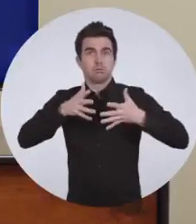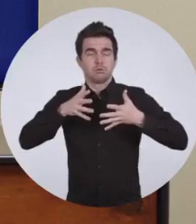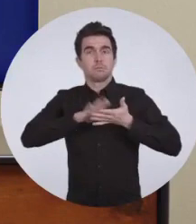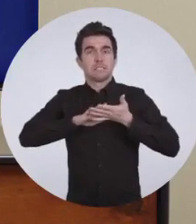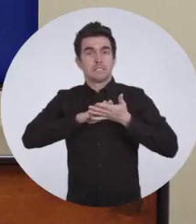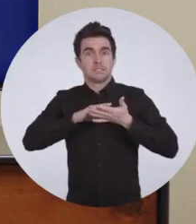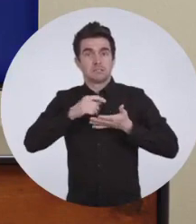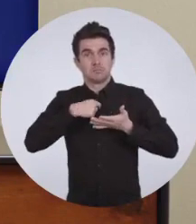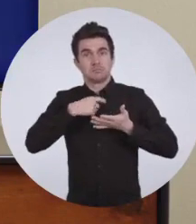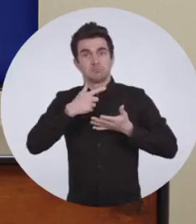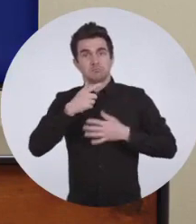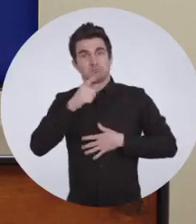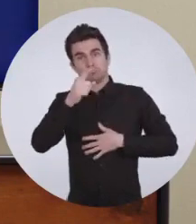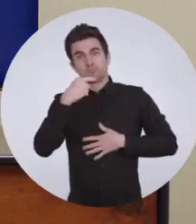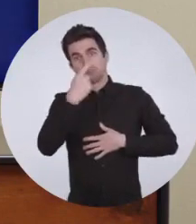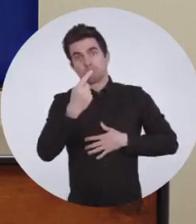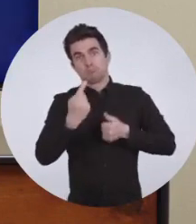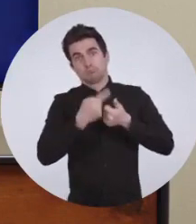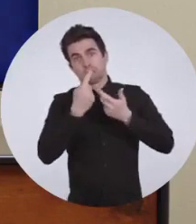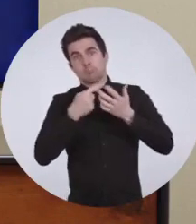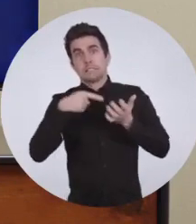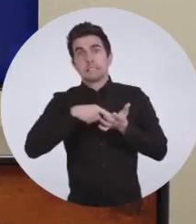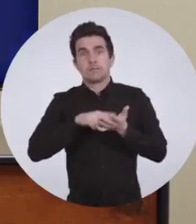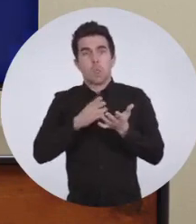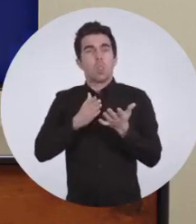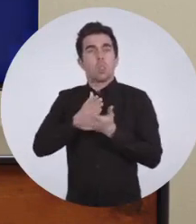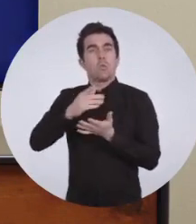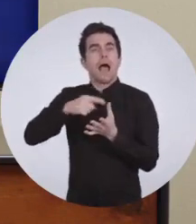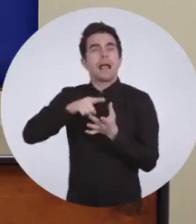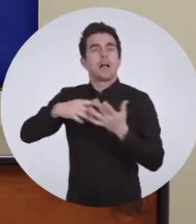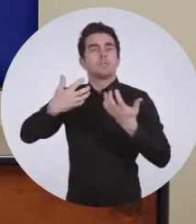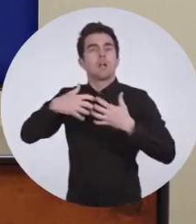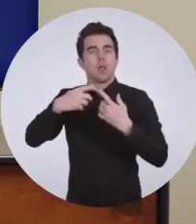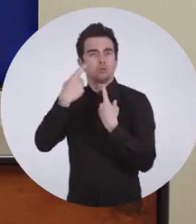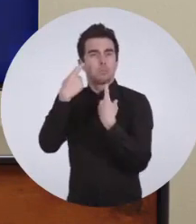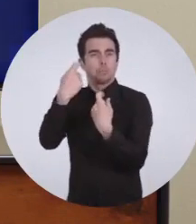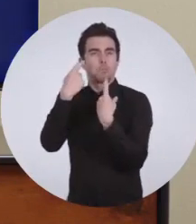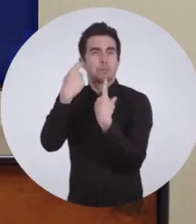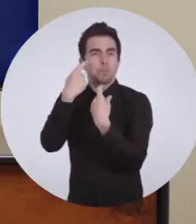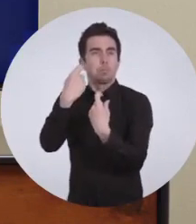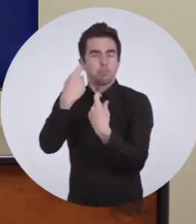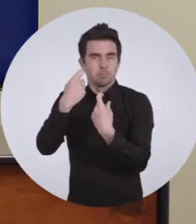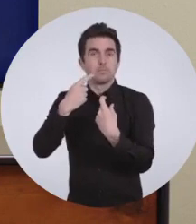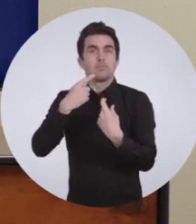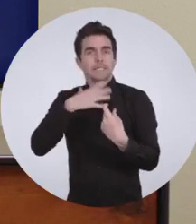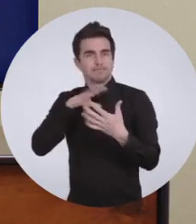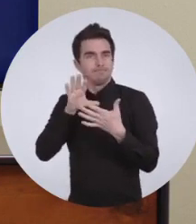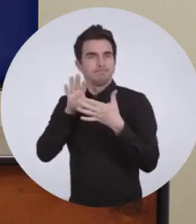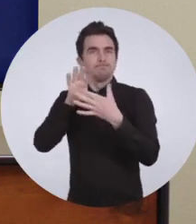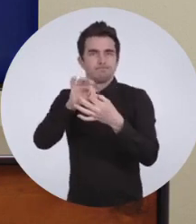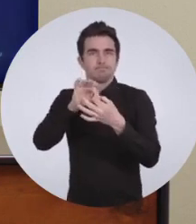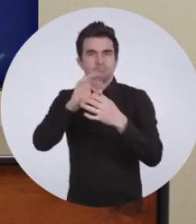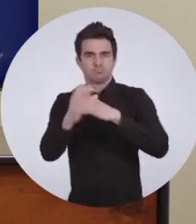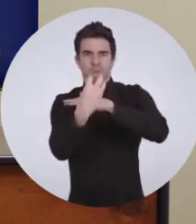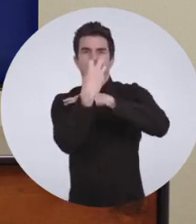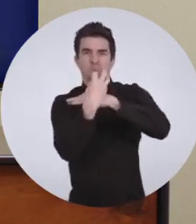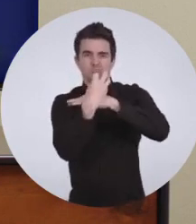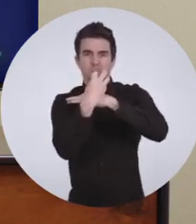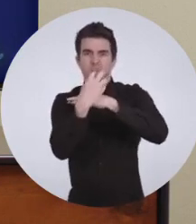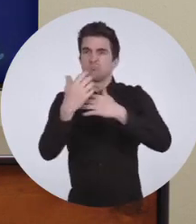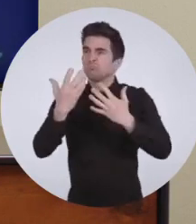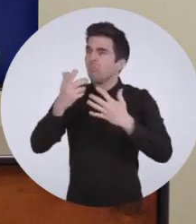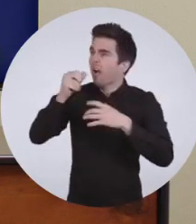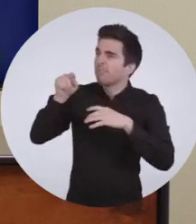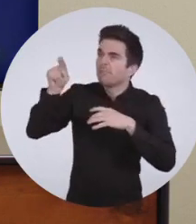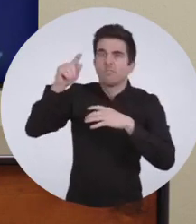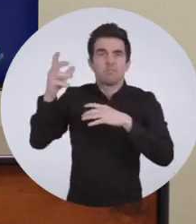recognition allows you to control your TV using AI technology to recognize your gestures. For this feature, all you need is to connect a